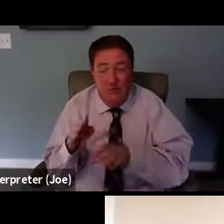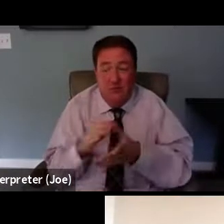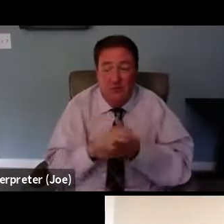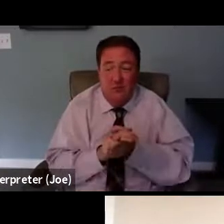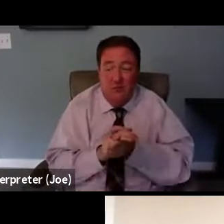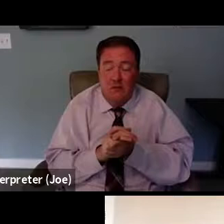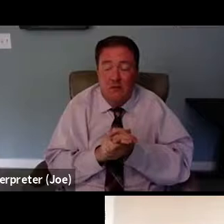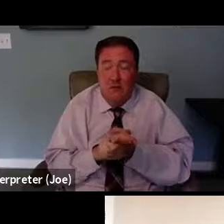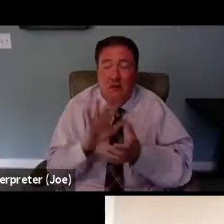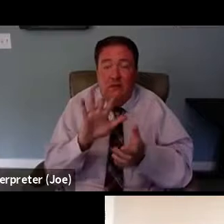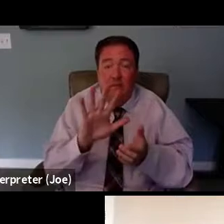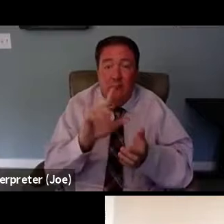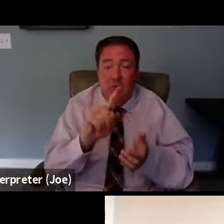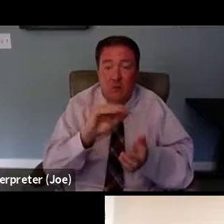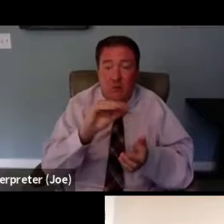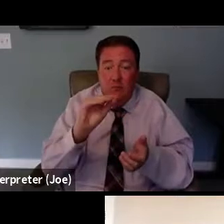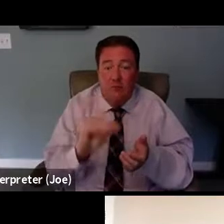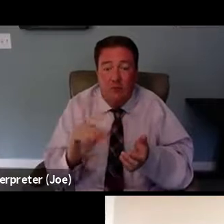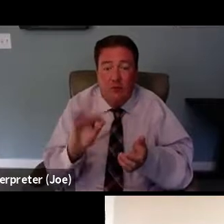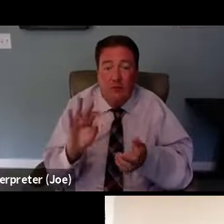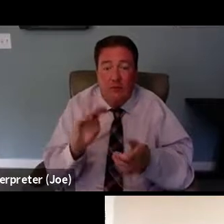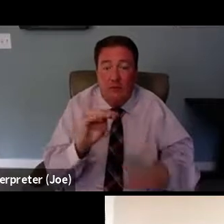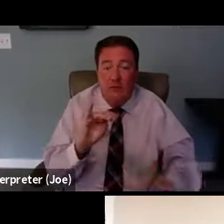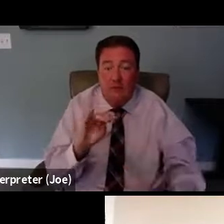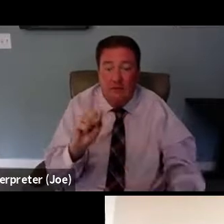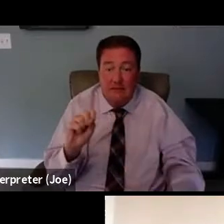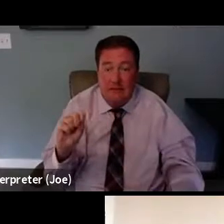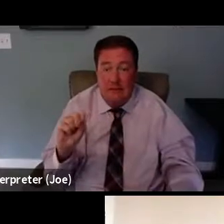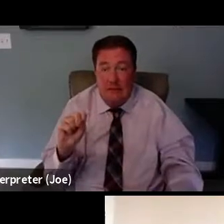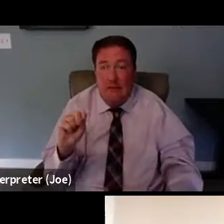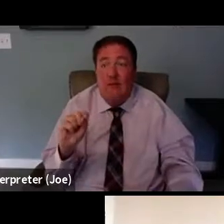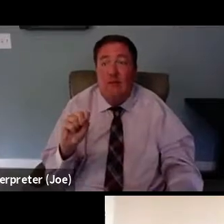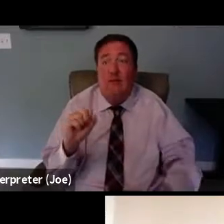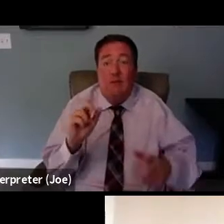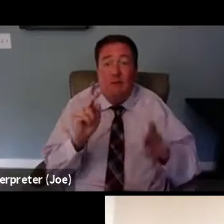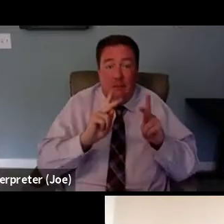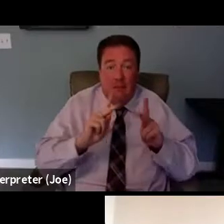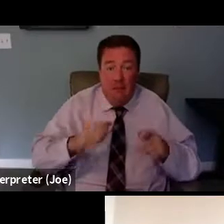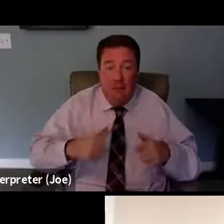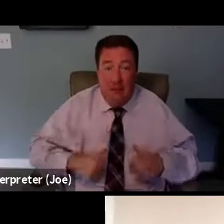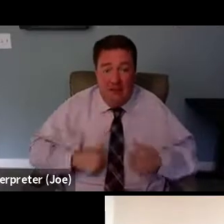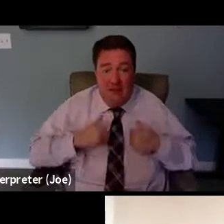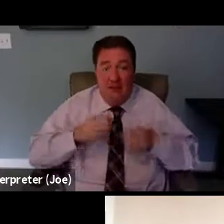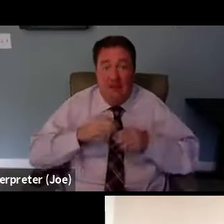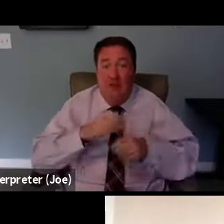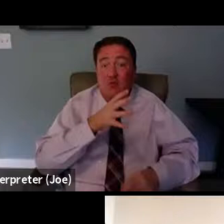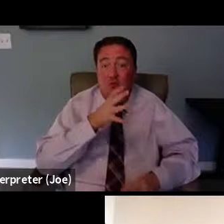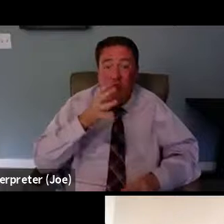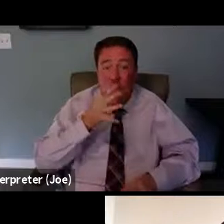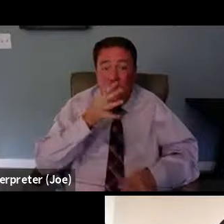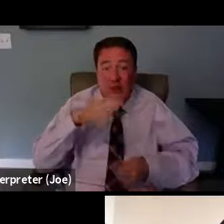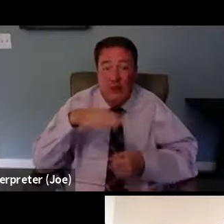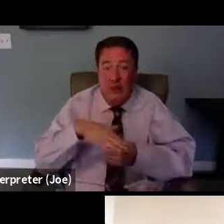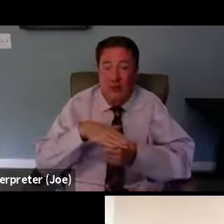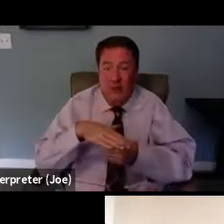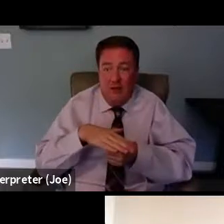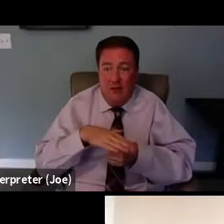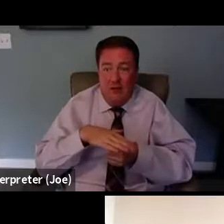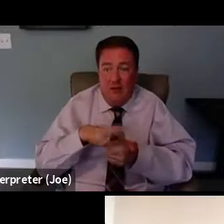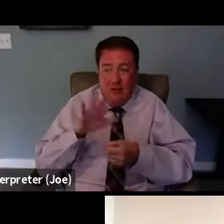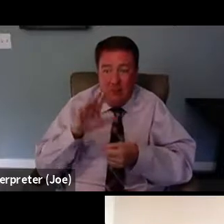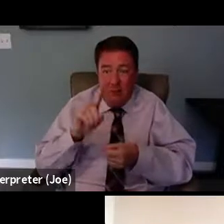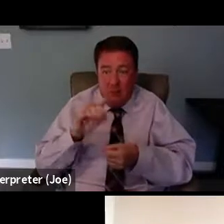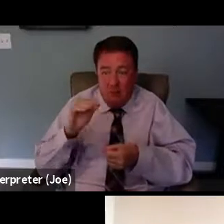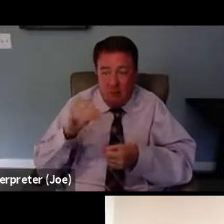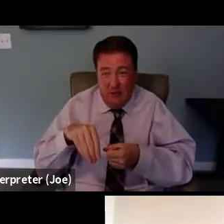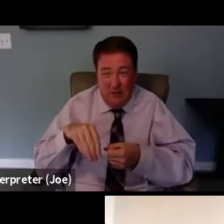% of Mississippians, at least 51% live in rural areas of the state. So